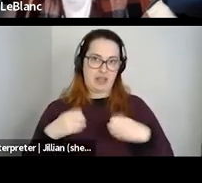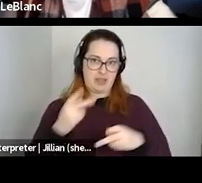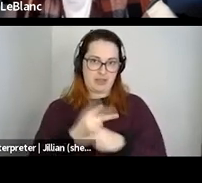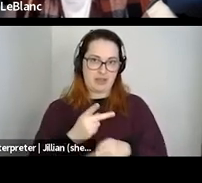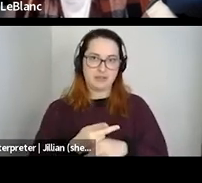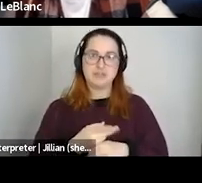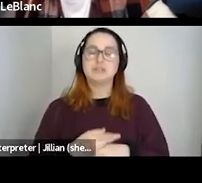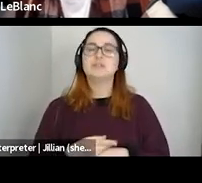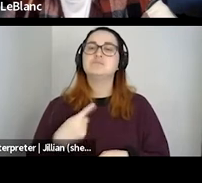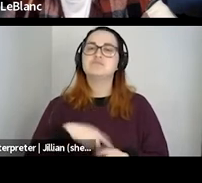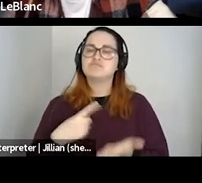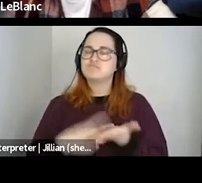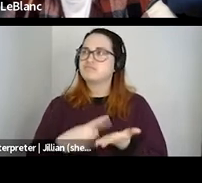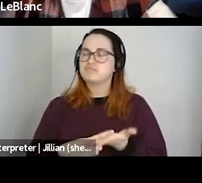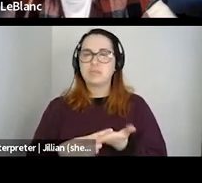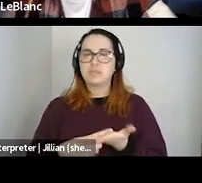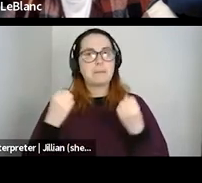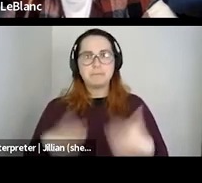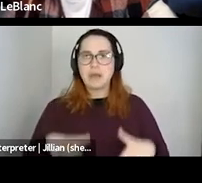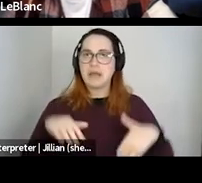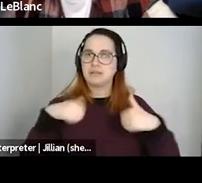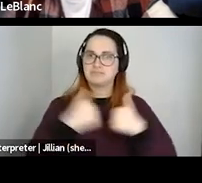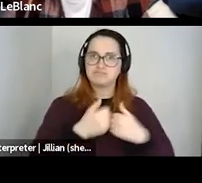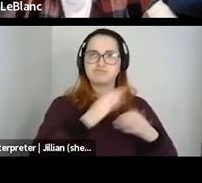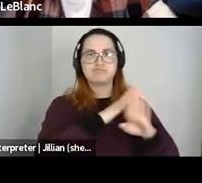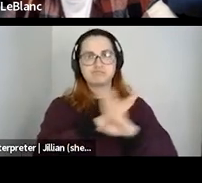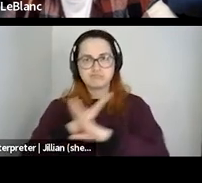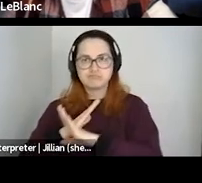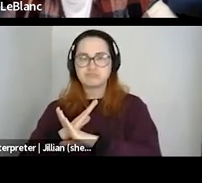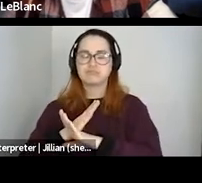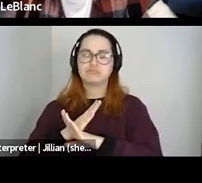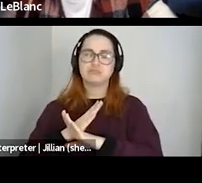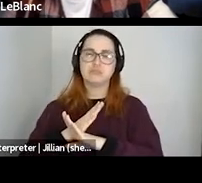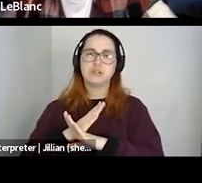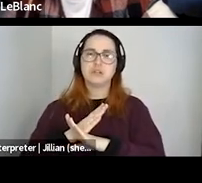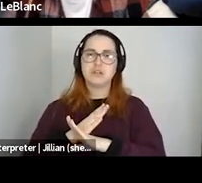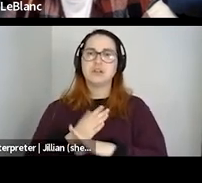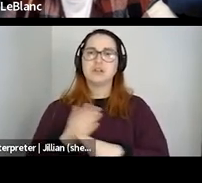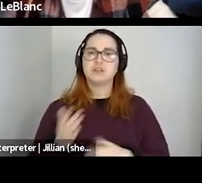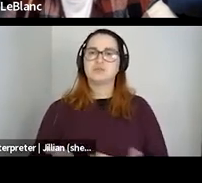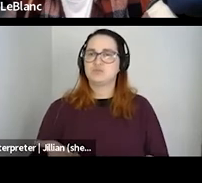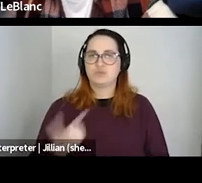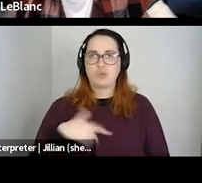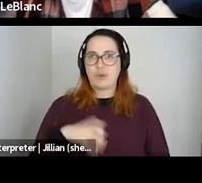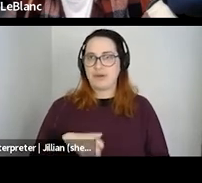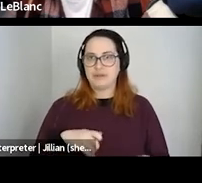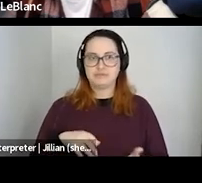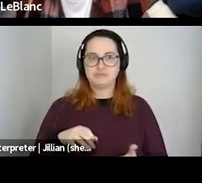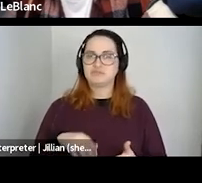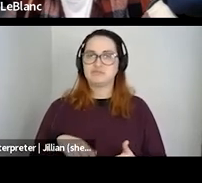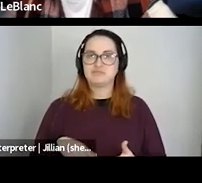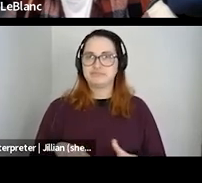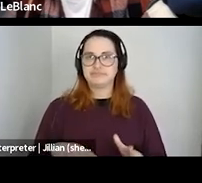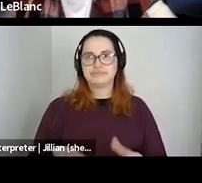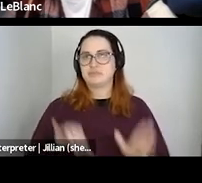discussed that many barriers that our community faces within the healthcare system. And we wanted to name a few that are relevant to the